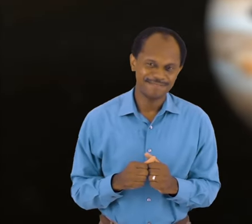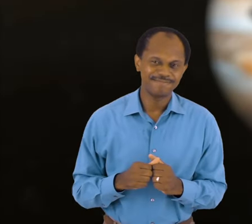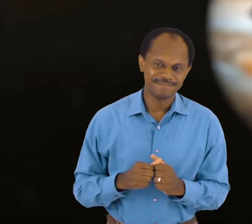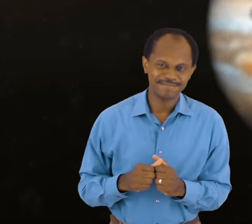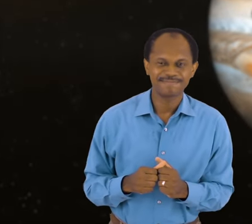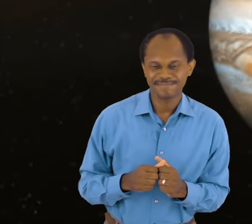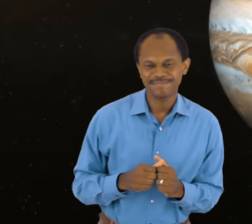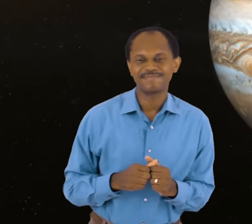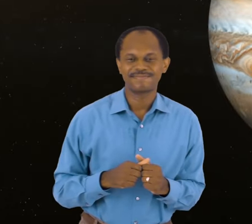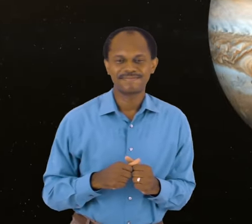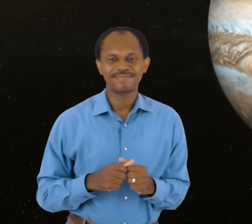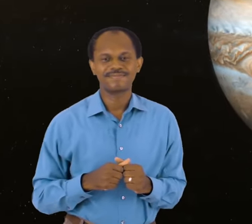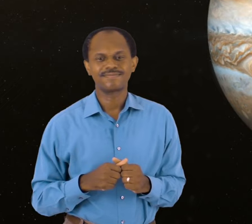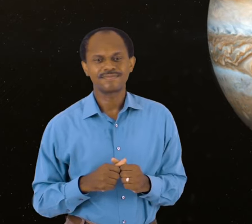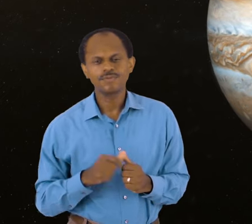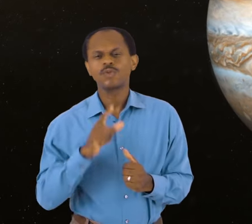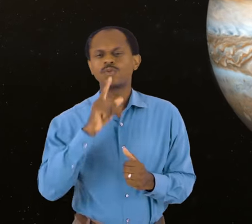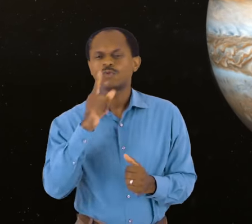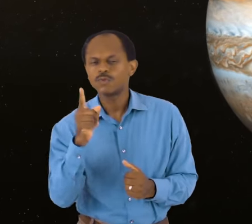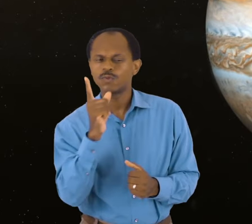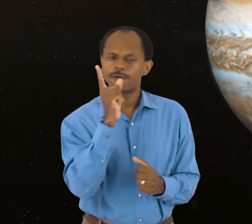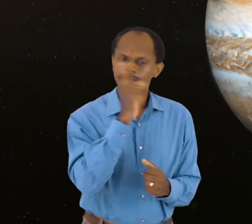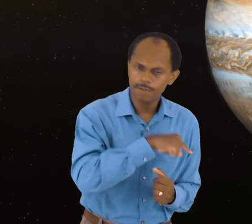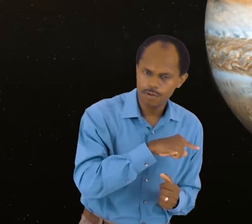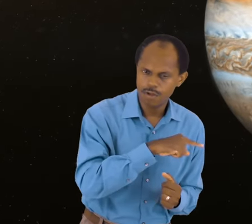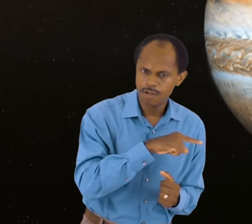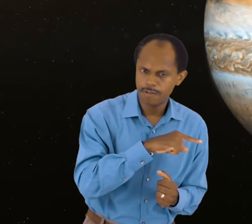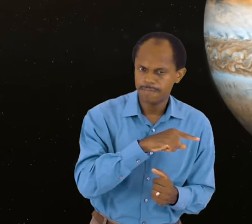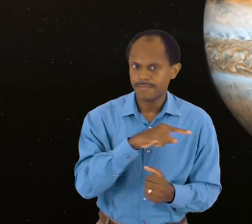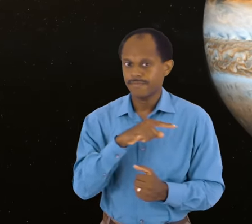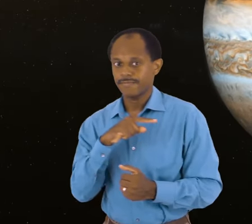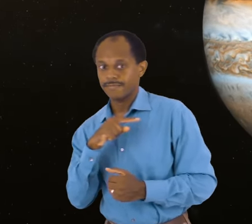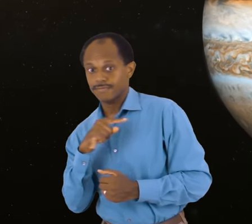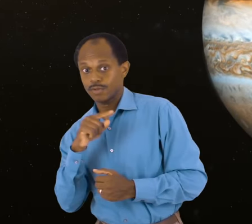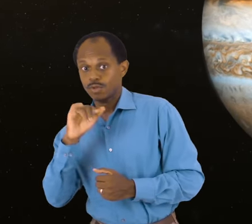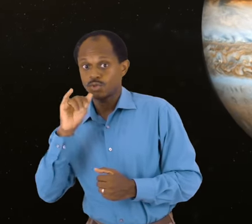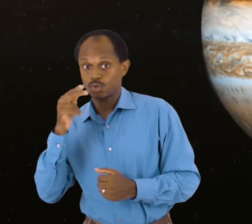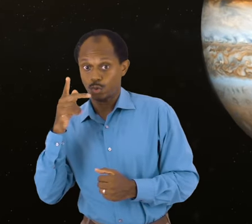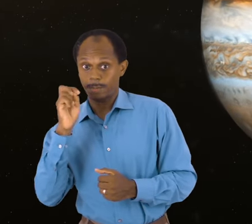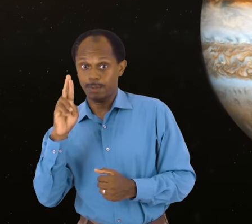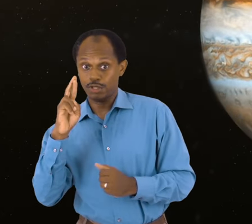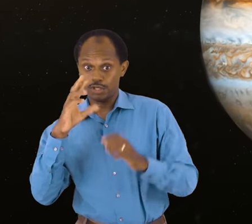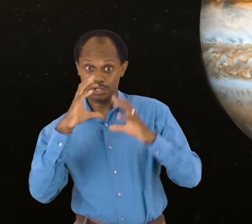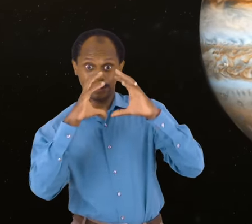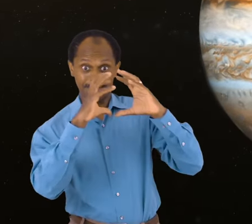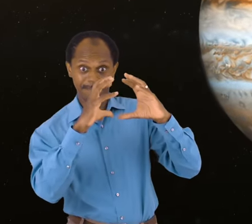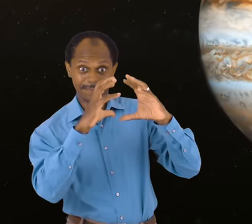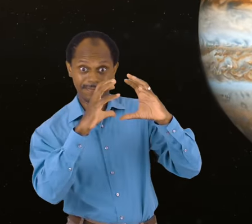True or false? Galileo discovered four of Jupiter's moons.